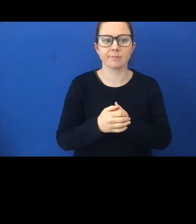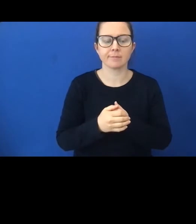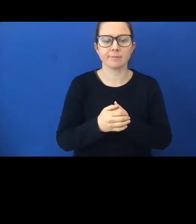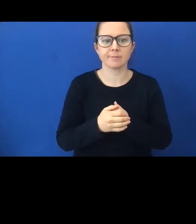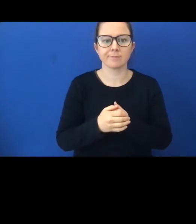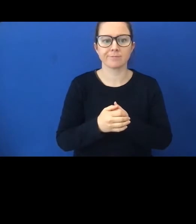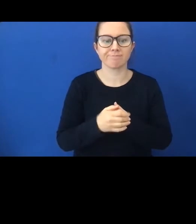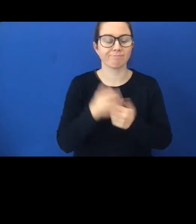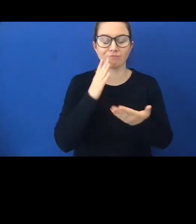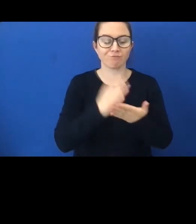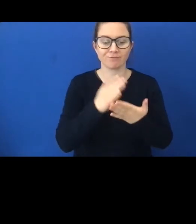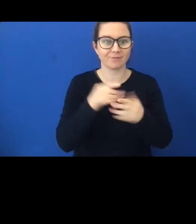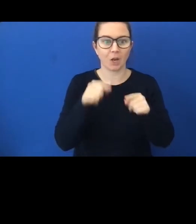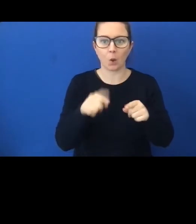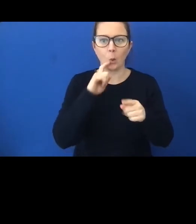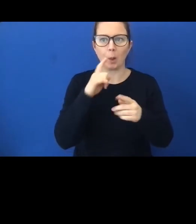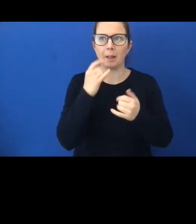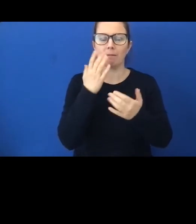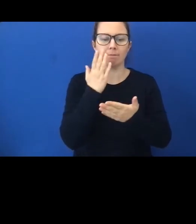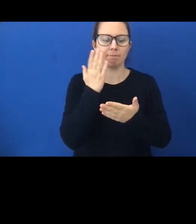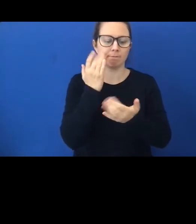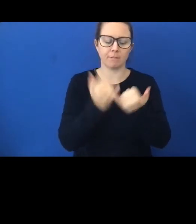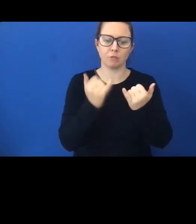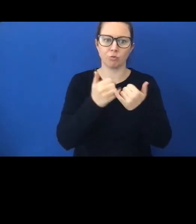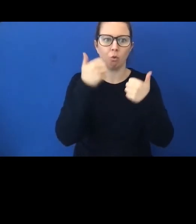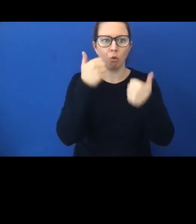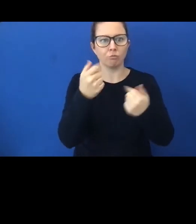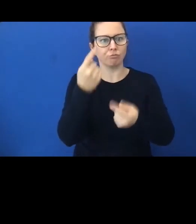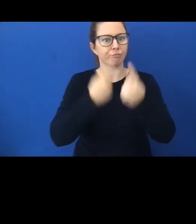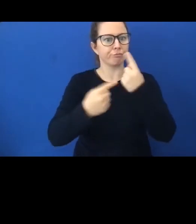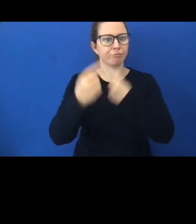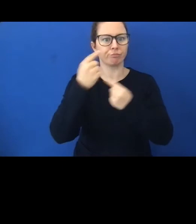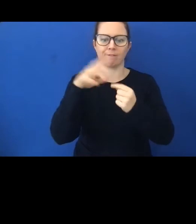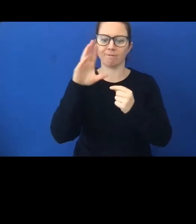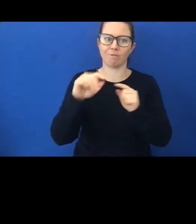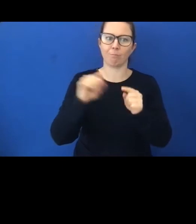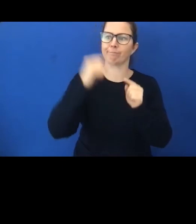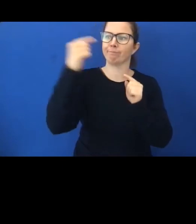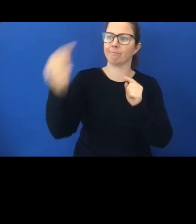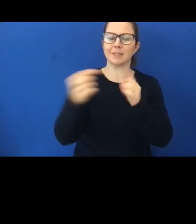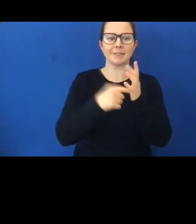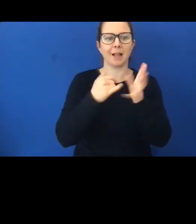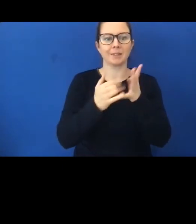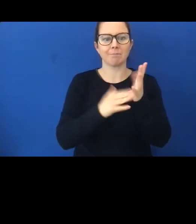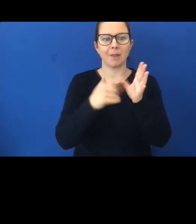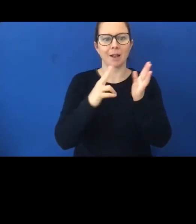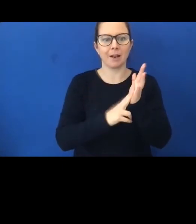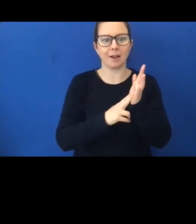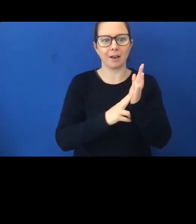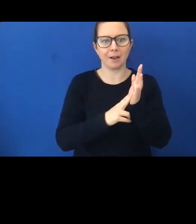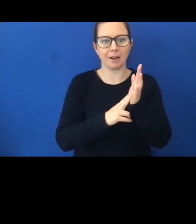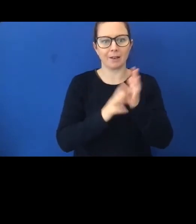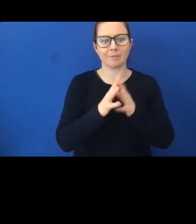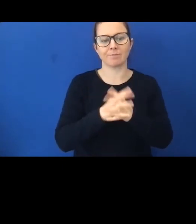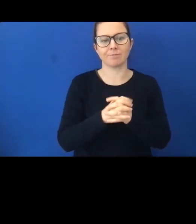no doubt be an insightful synopsis from across the Tasman, the journey of Ti Tariti o